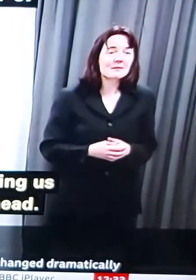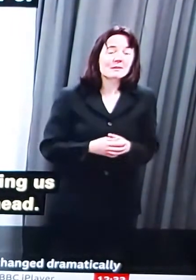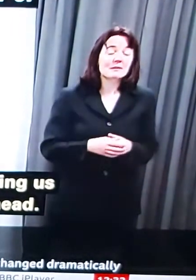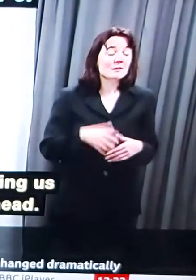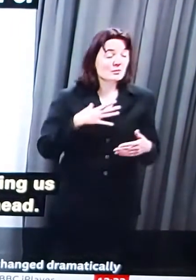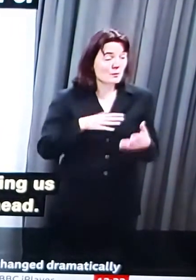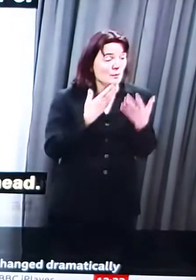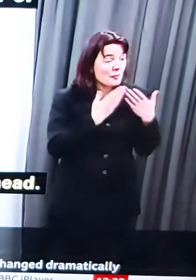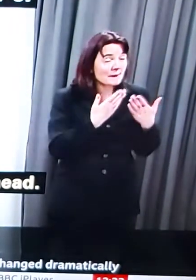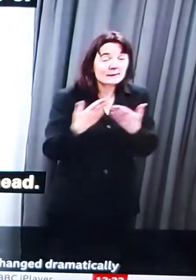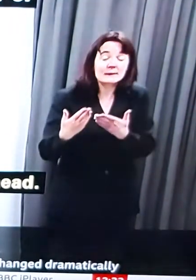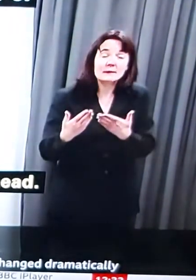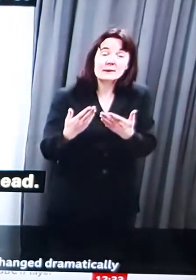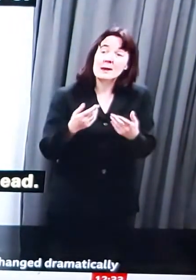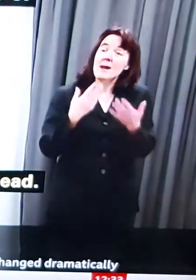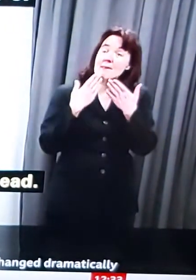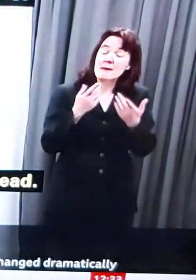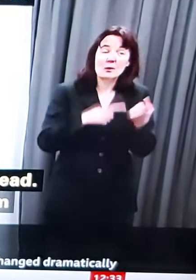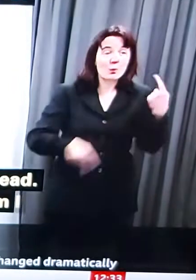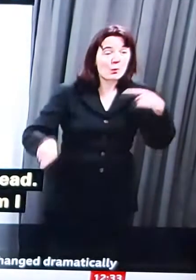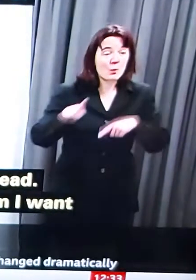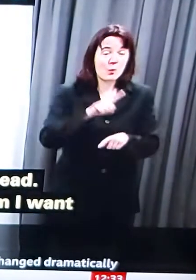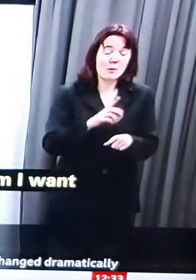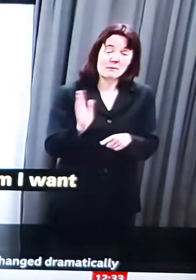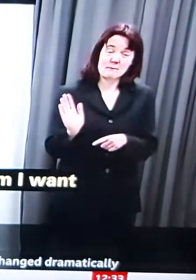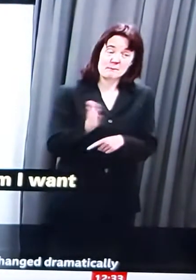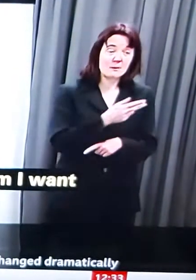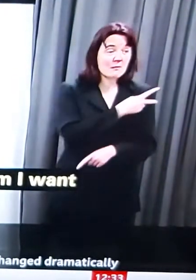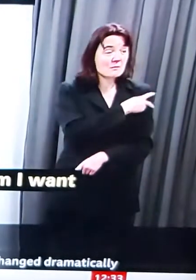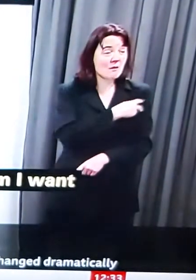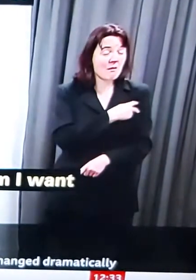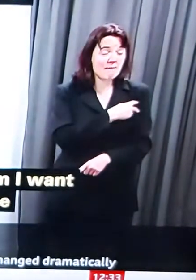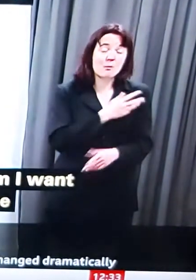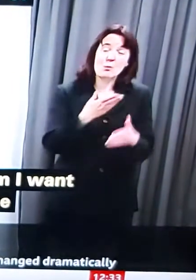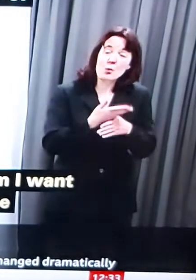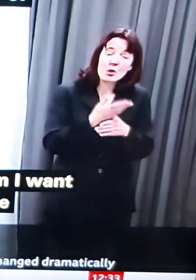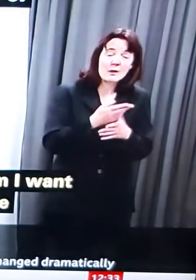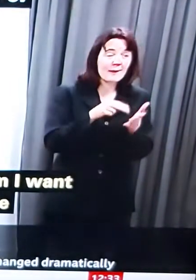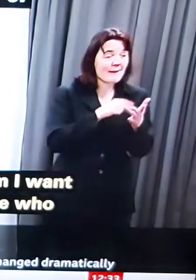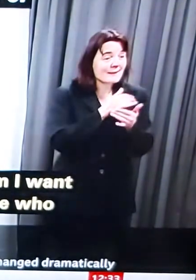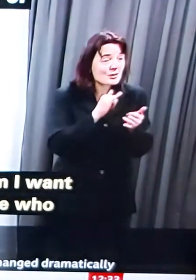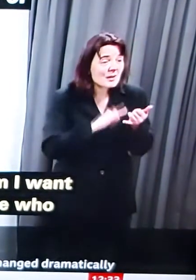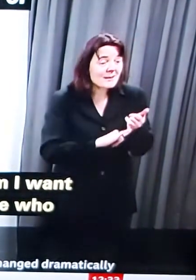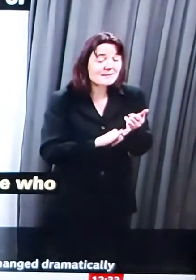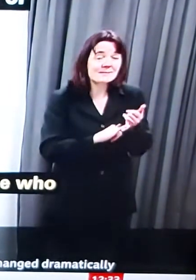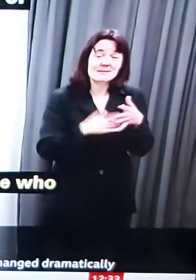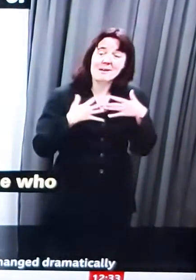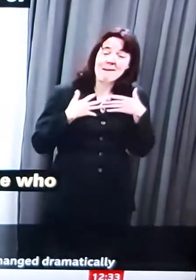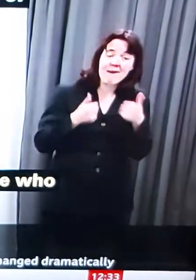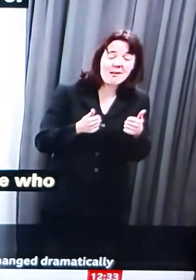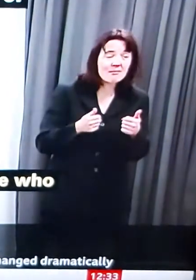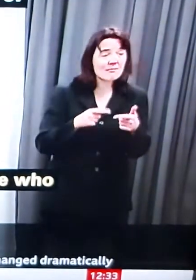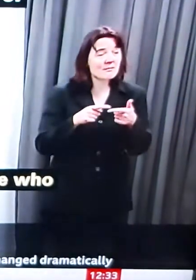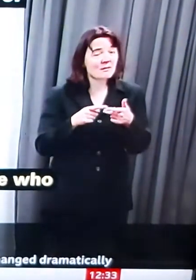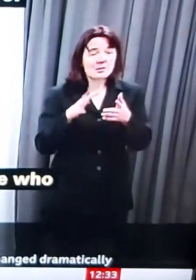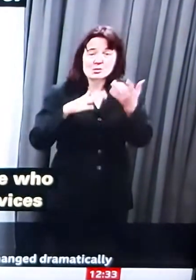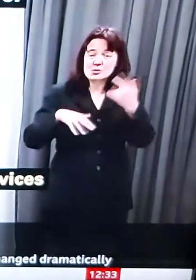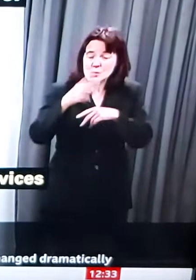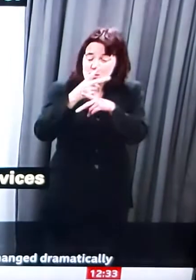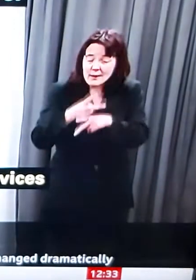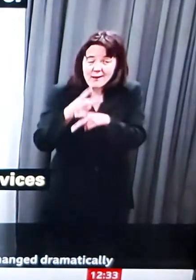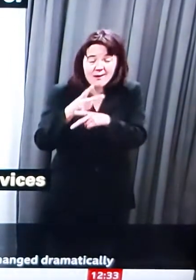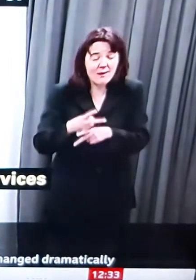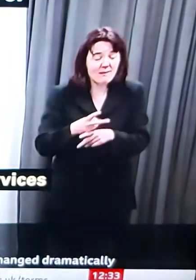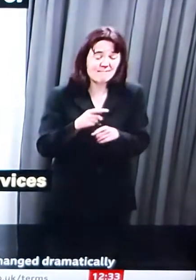I want, of course, to thank all of those who work in our health and social care services for the hard work which they do in